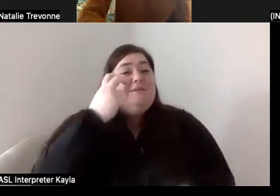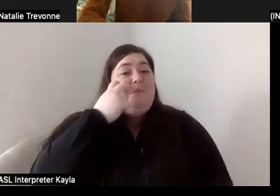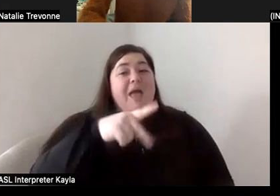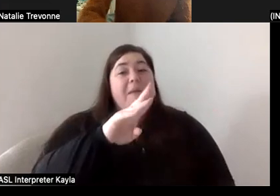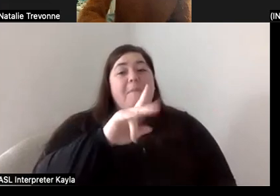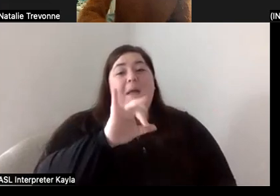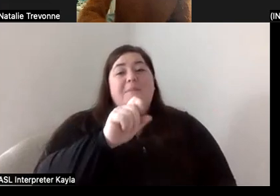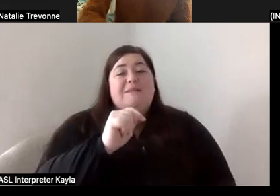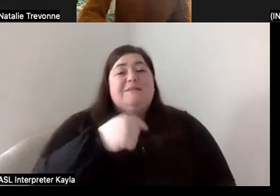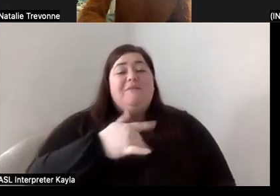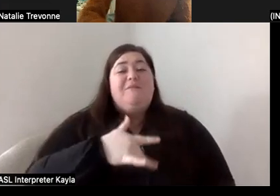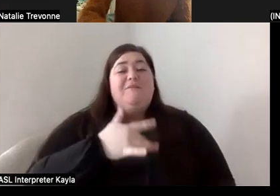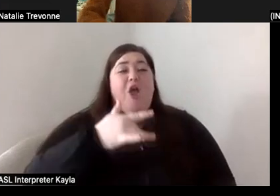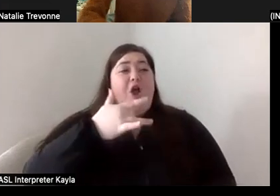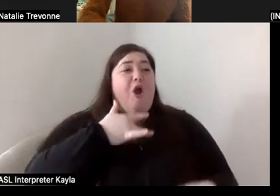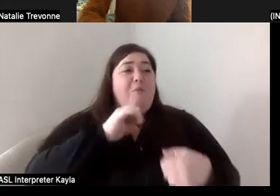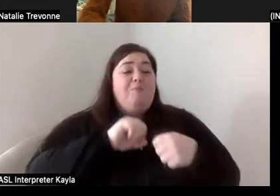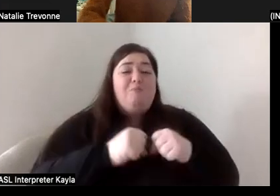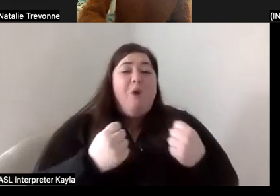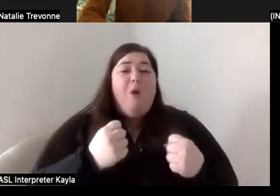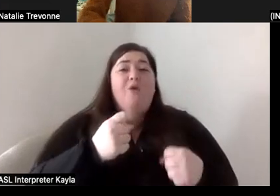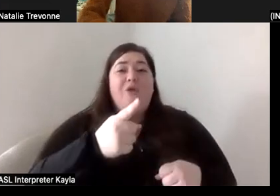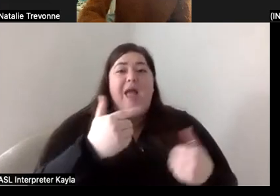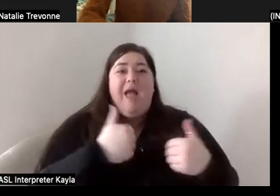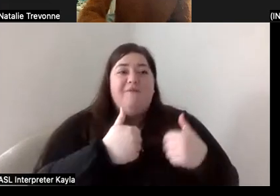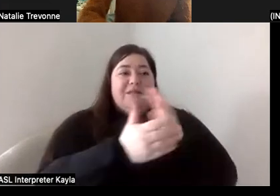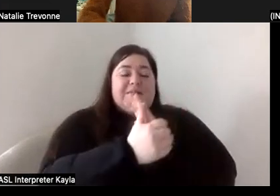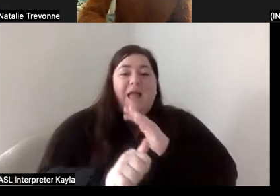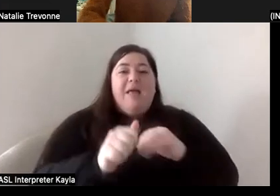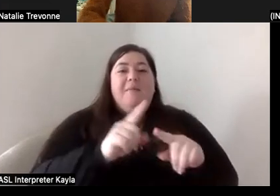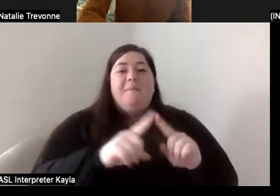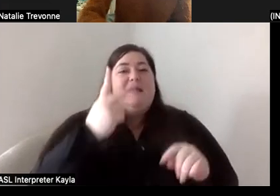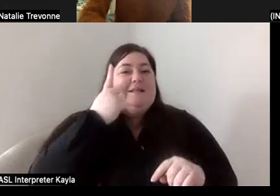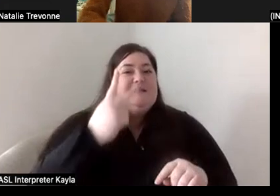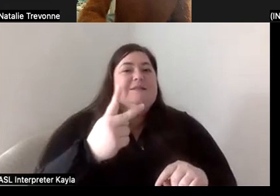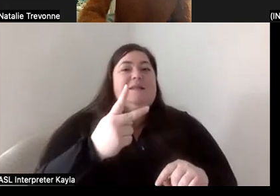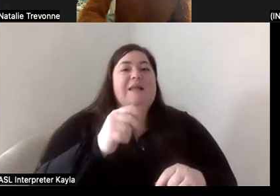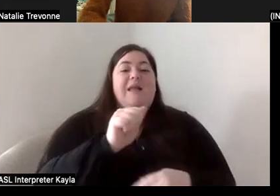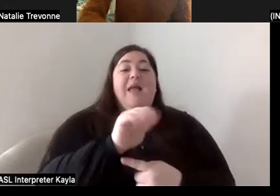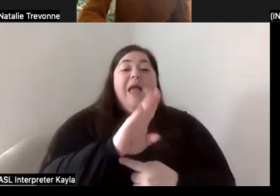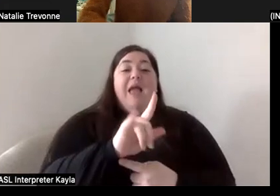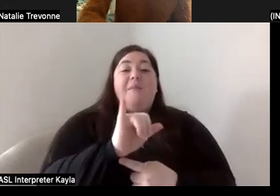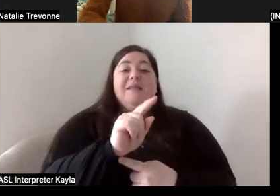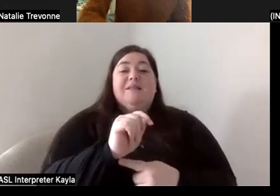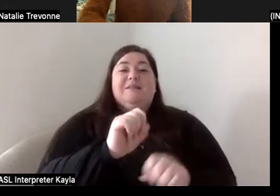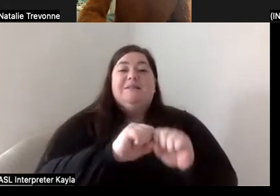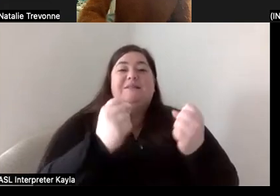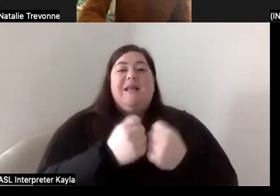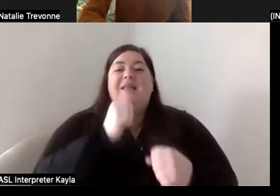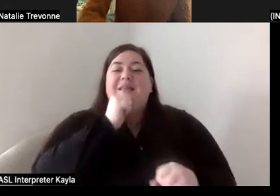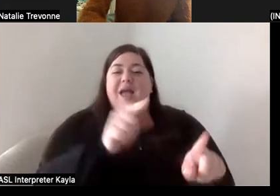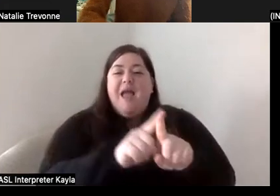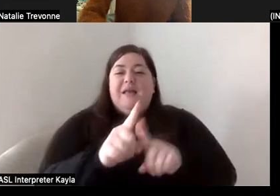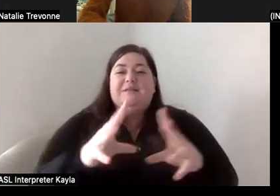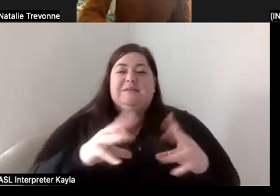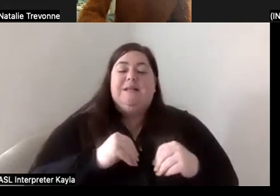passion, the skill, the talent, and then to see that the ableist society isn't as accepting as we were told it was.